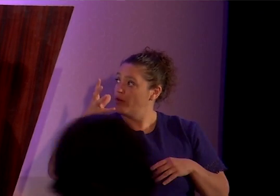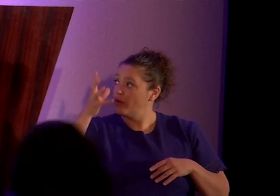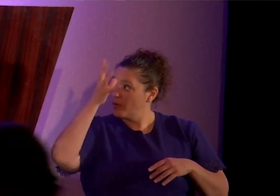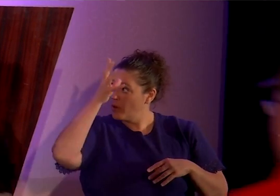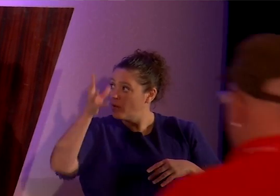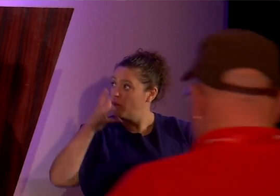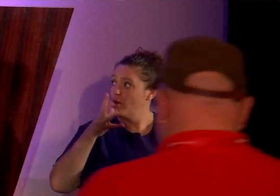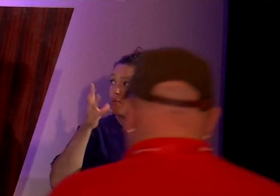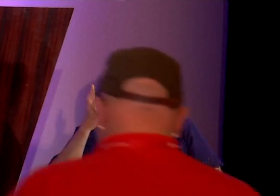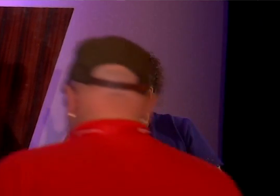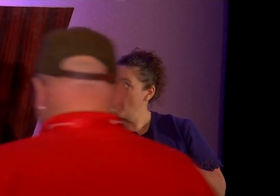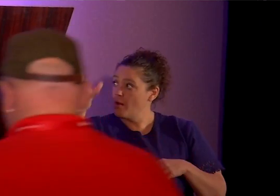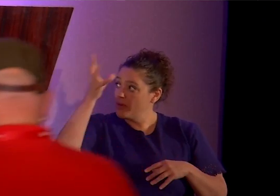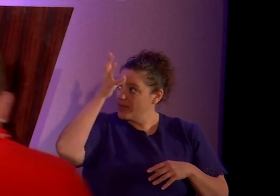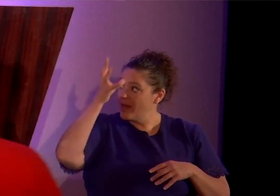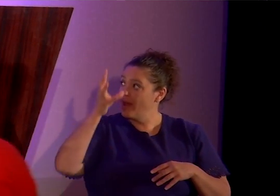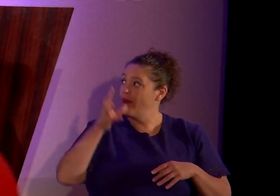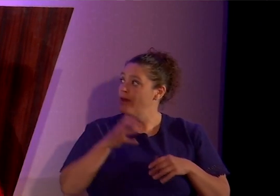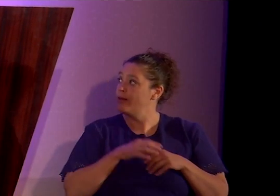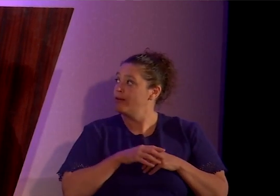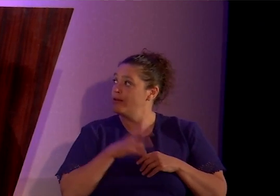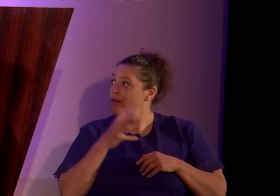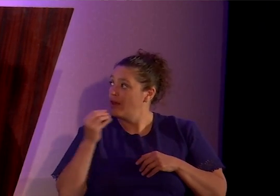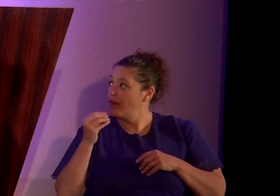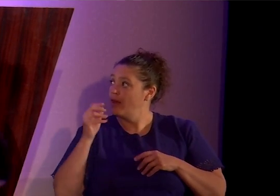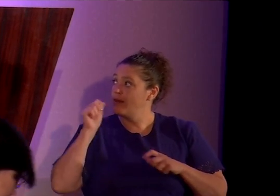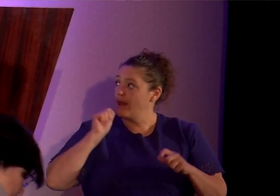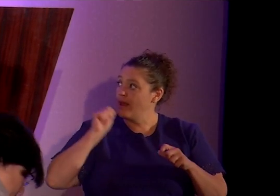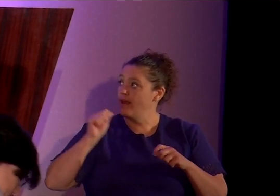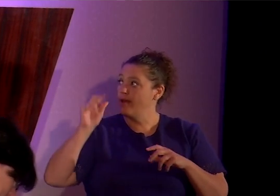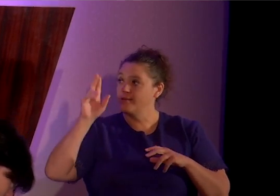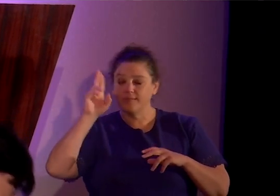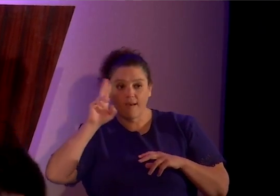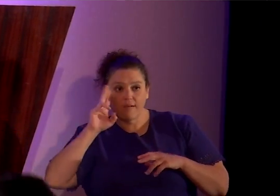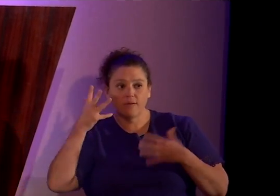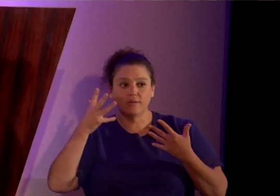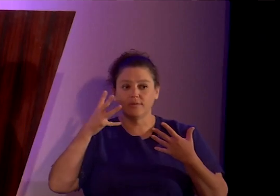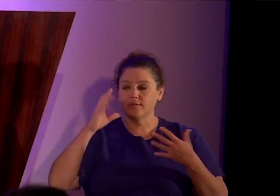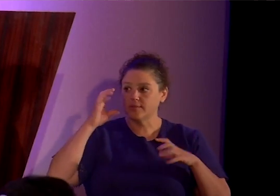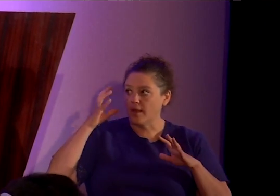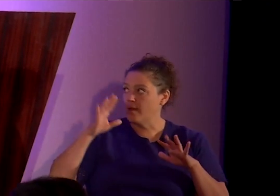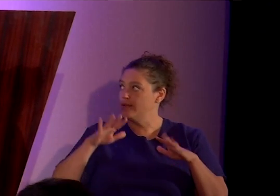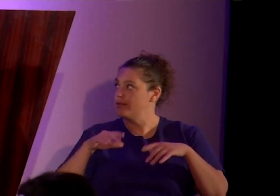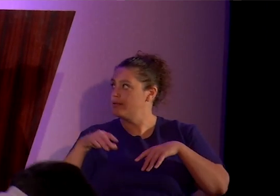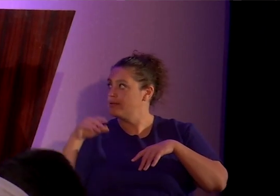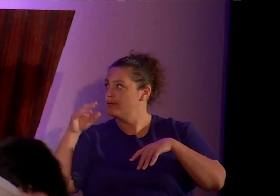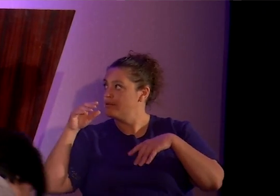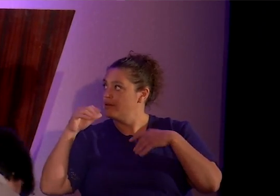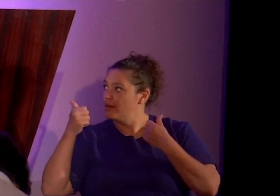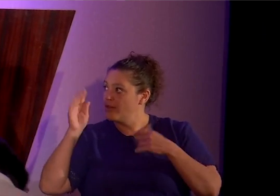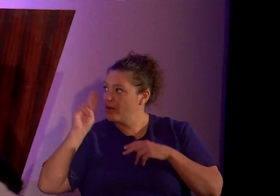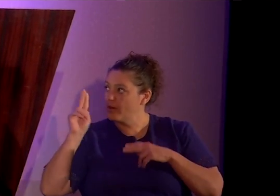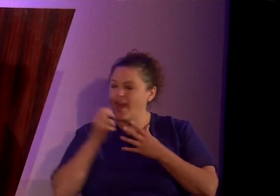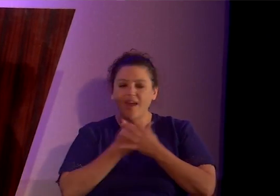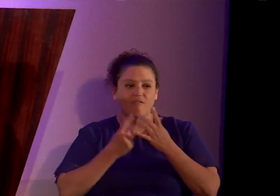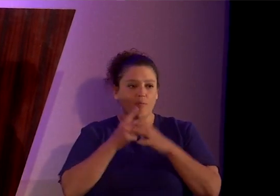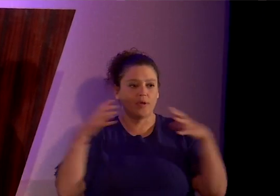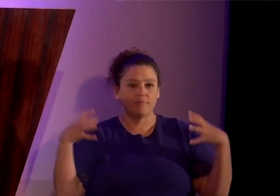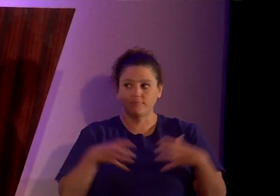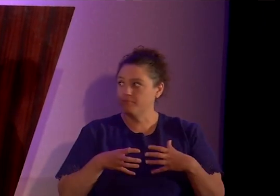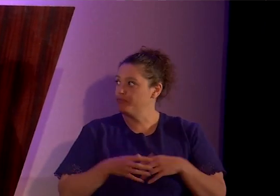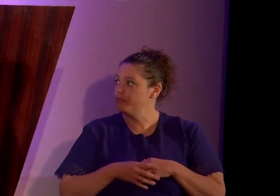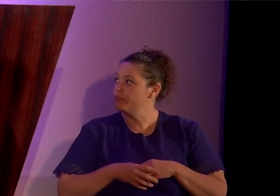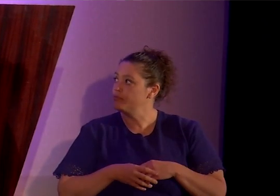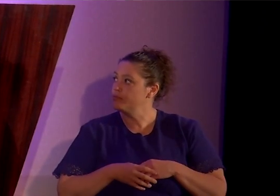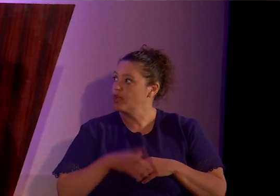my mom and dad in the back, aunts, uncles, cousin, other uncle, gramps, everybody. You